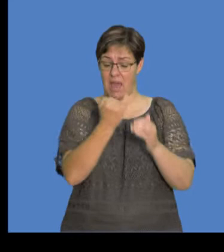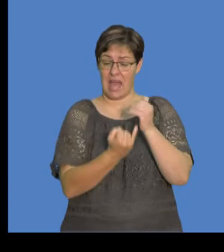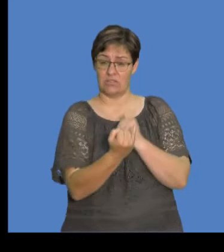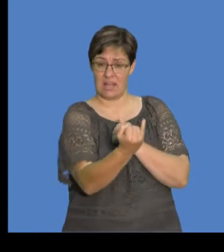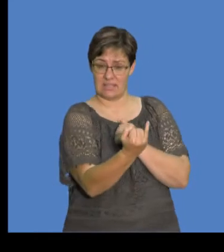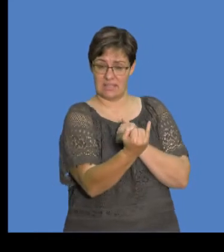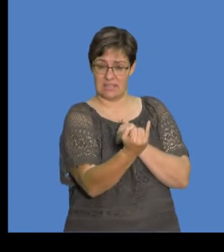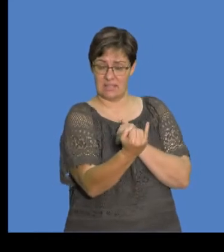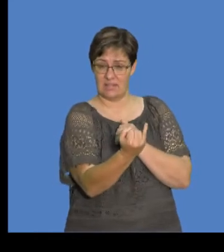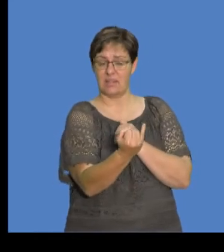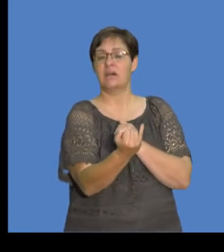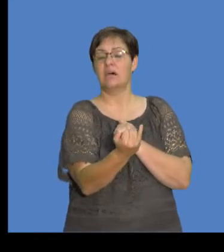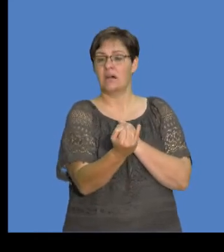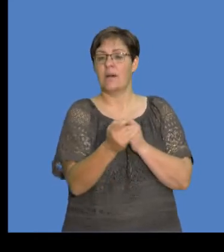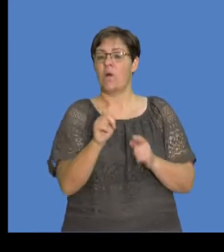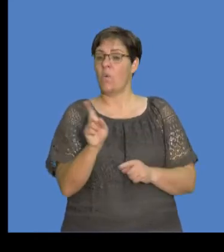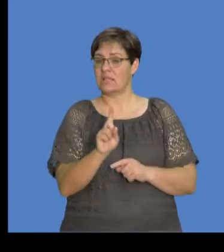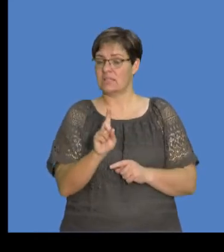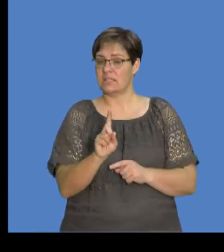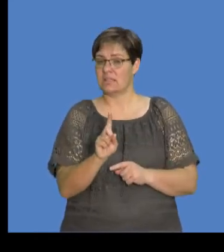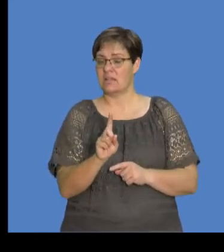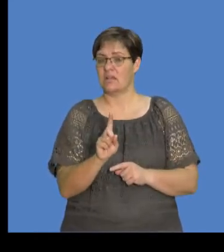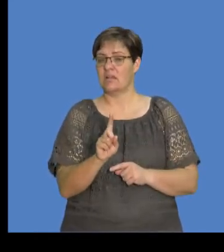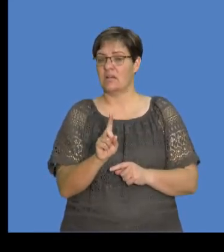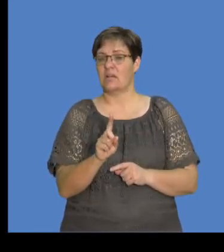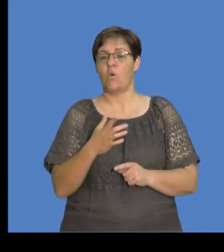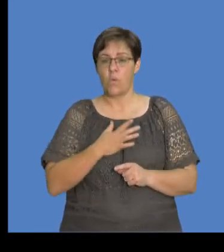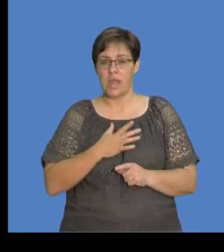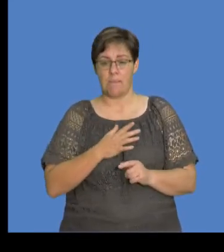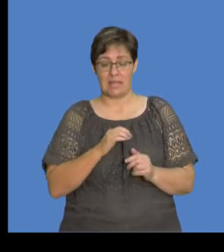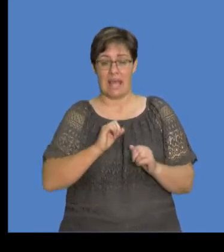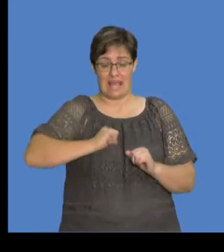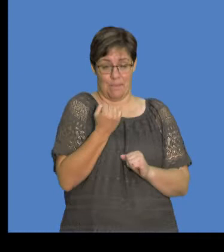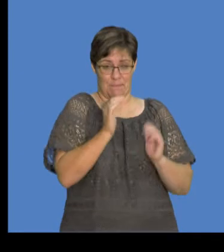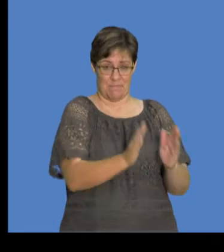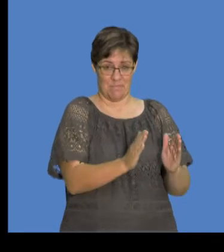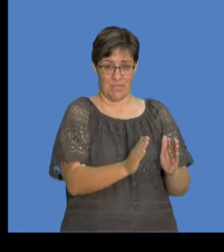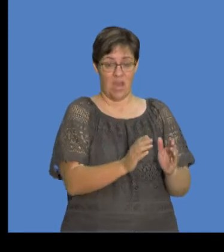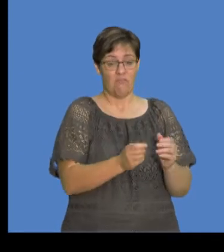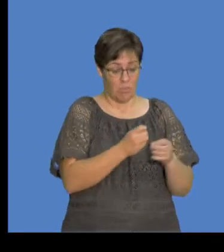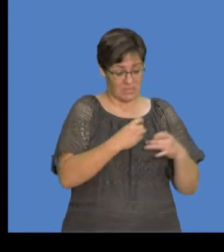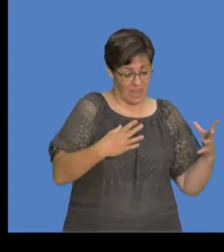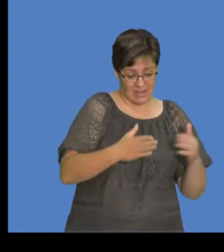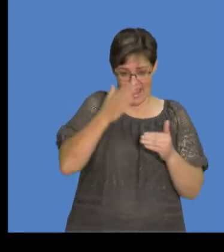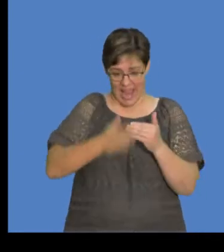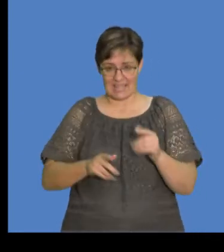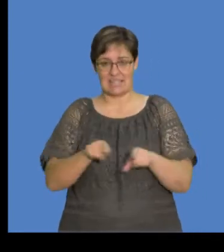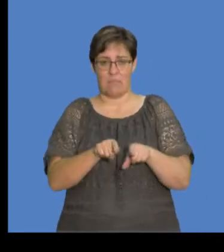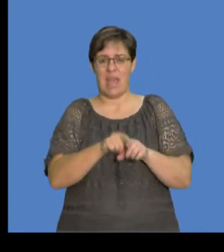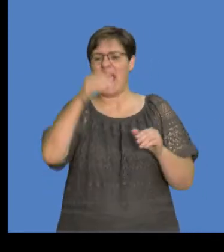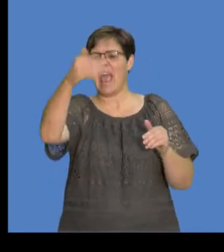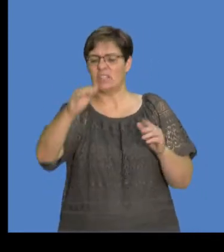isolated, what we have at the beginning is actually what we must retain at the end. So there is no